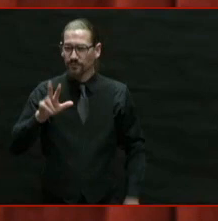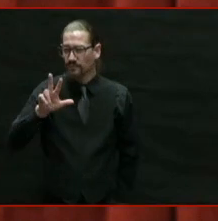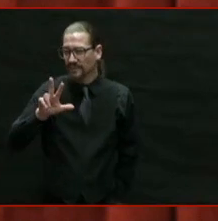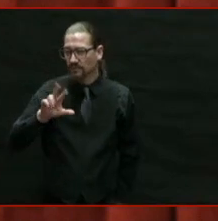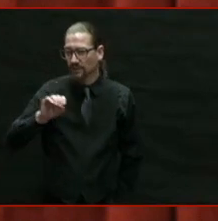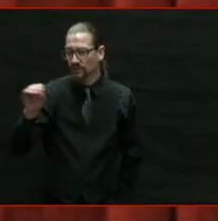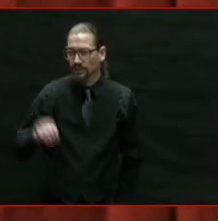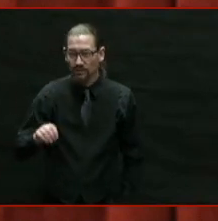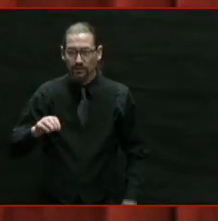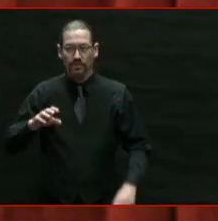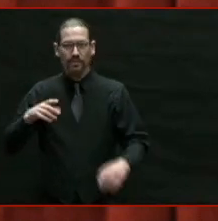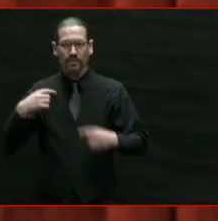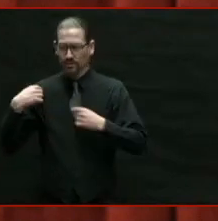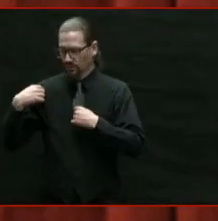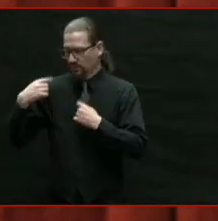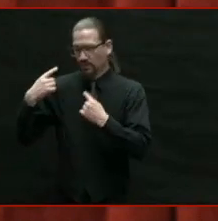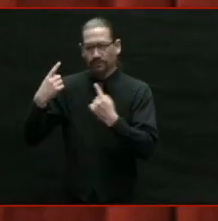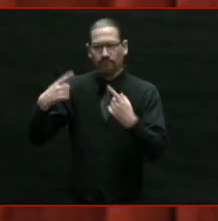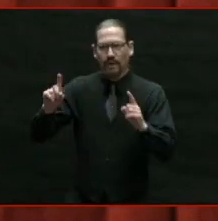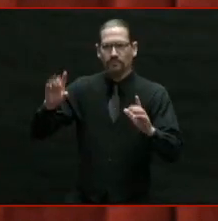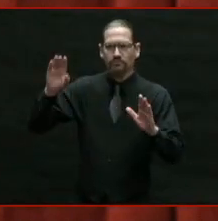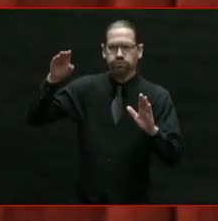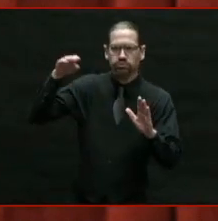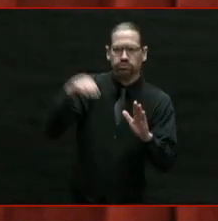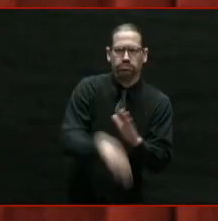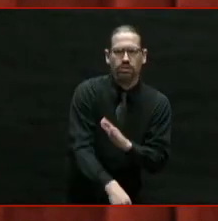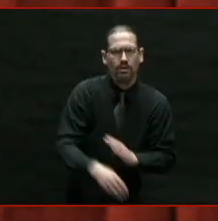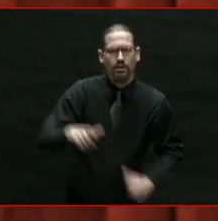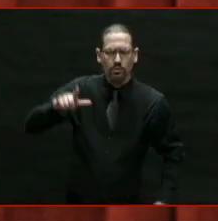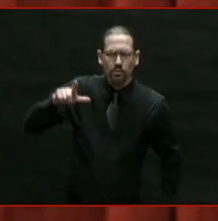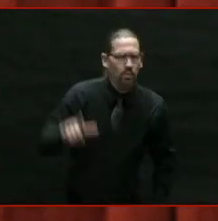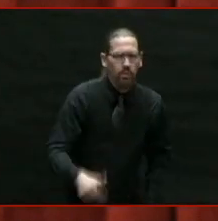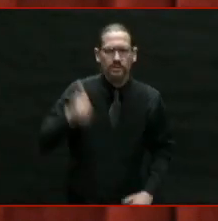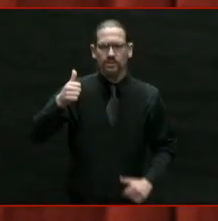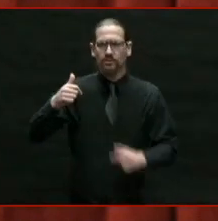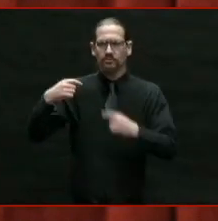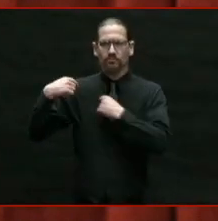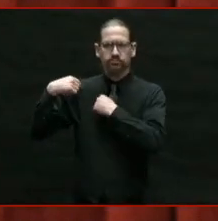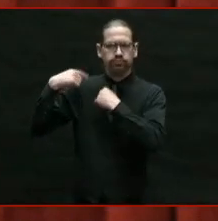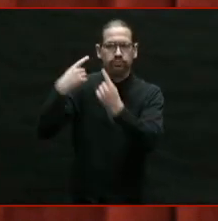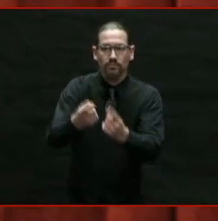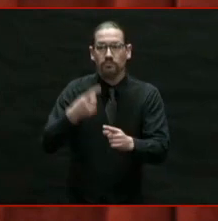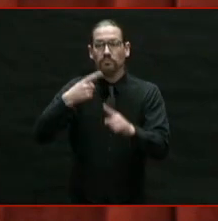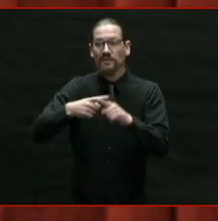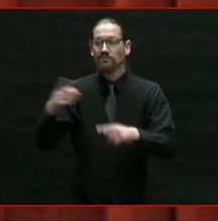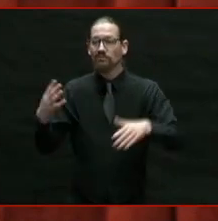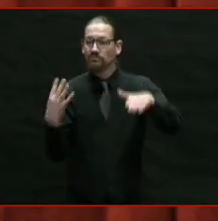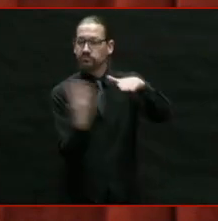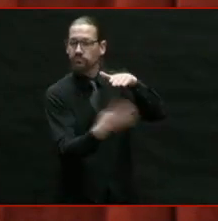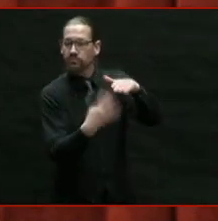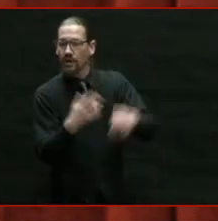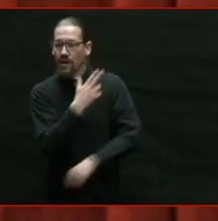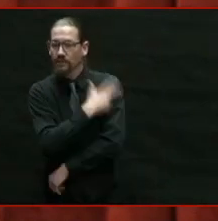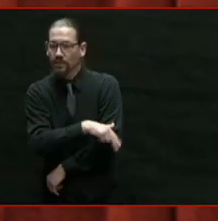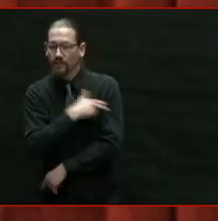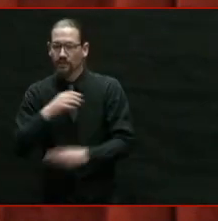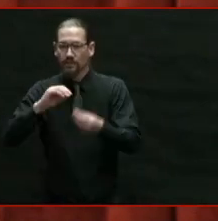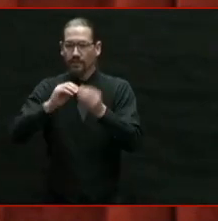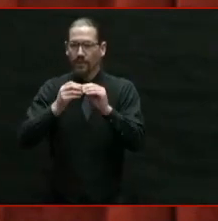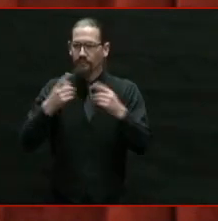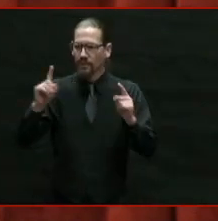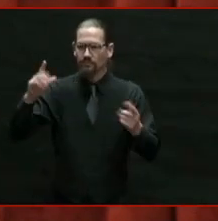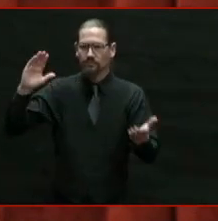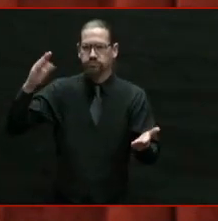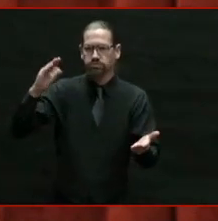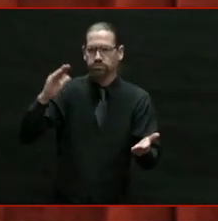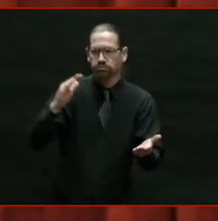Our hospitalizations continue to decline. We've performed over 2.5